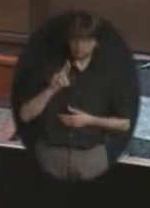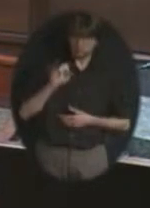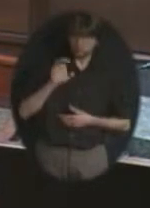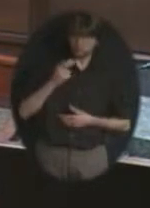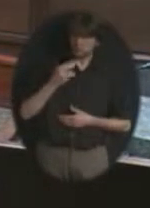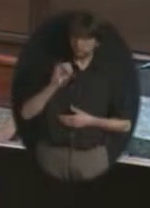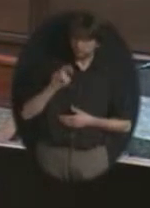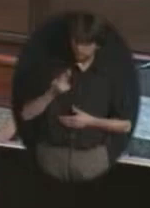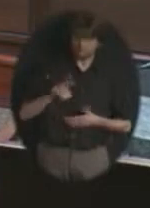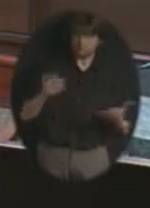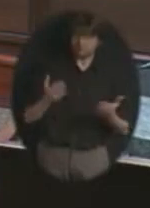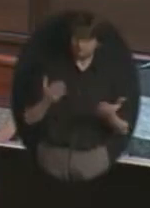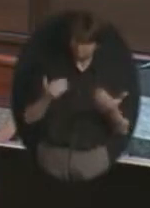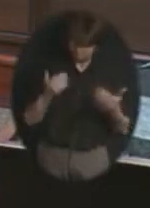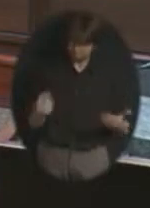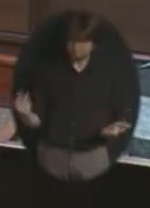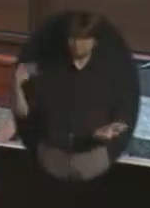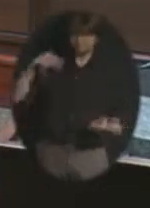Would you please rise?